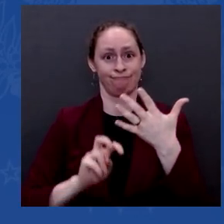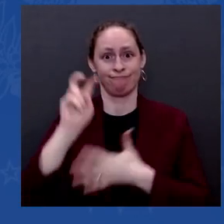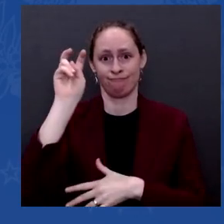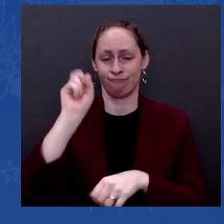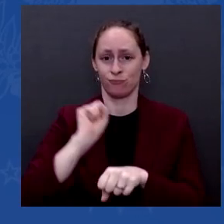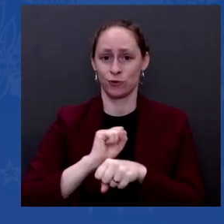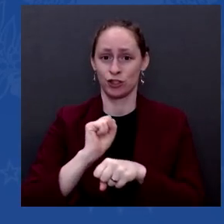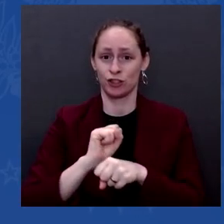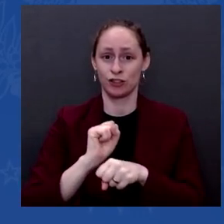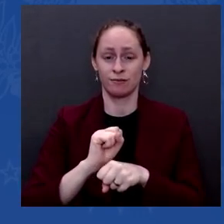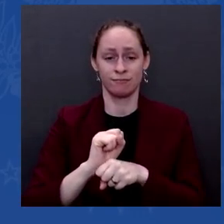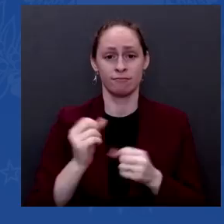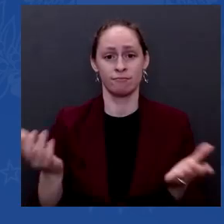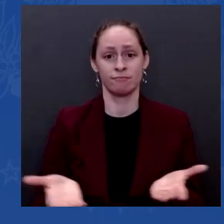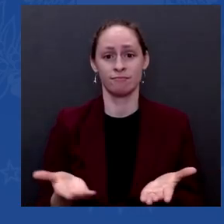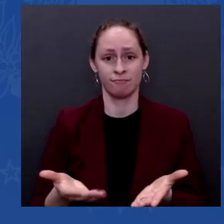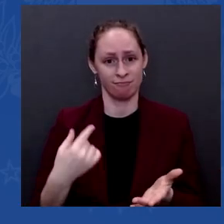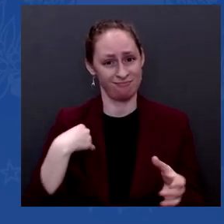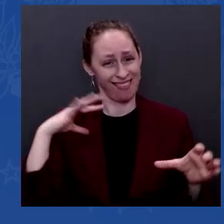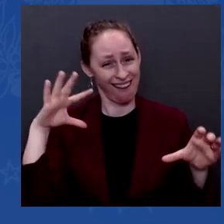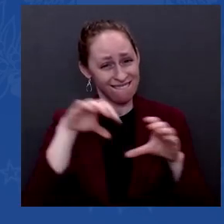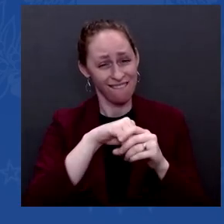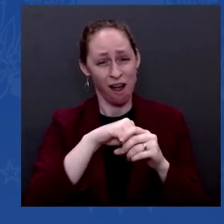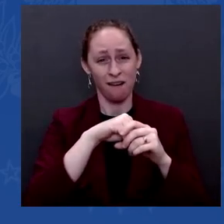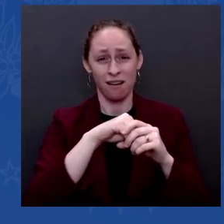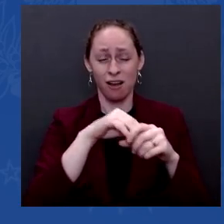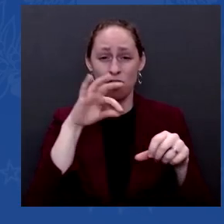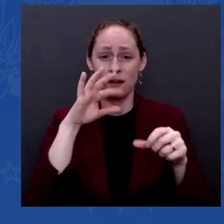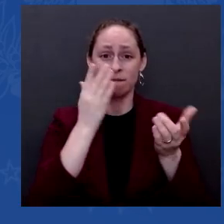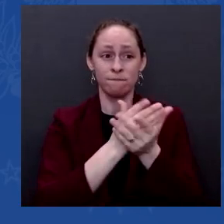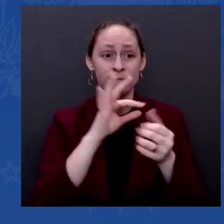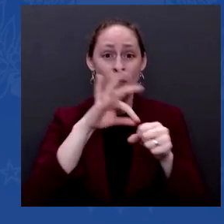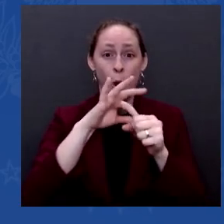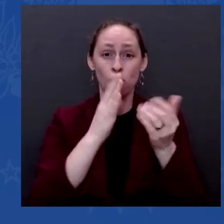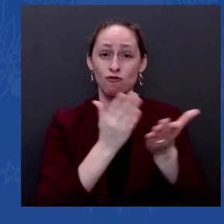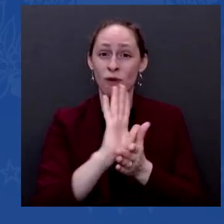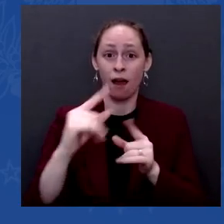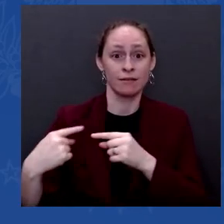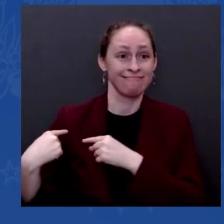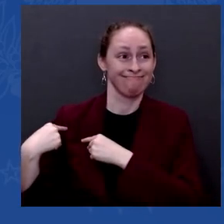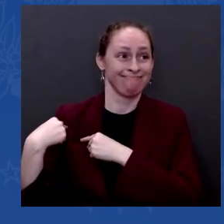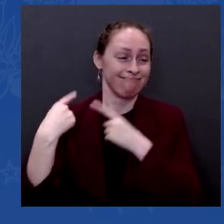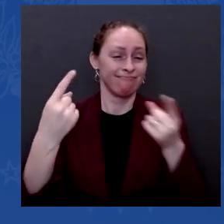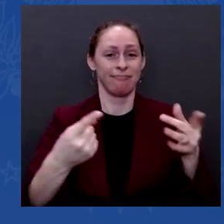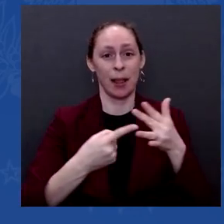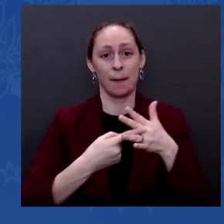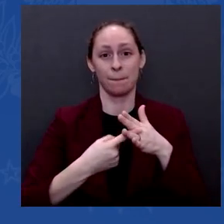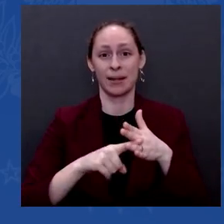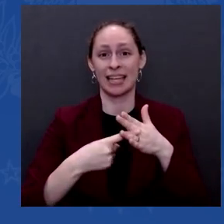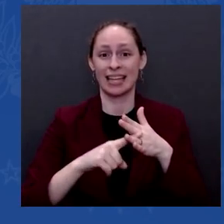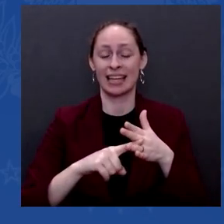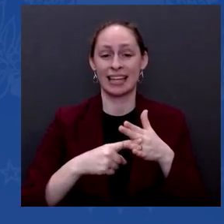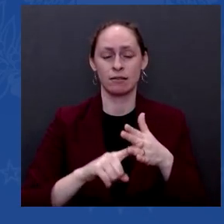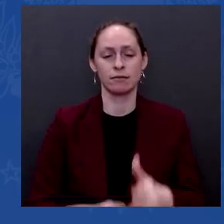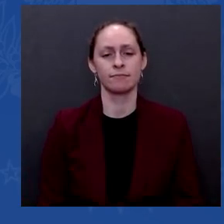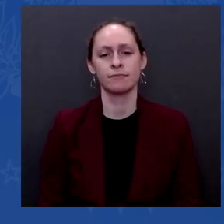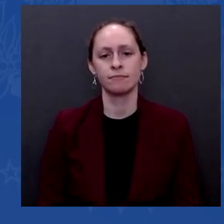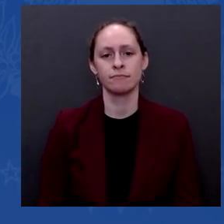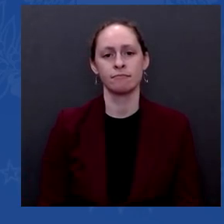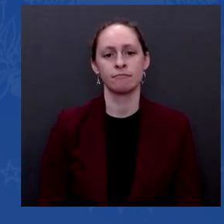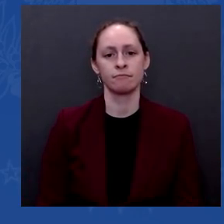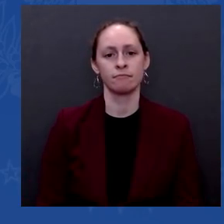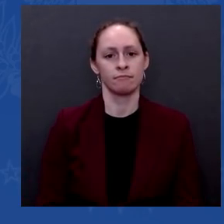And I think part of the problem is, look, there's significant disagreement